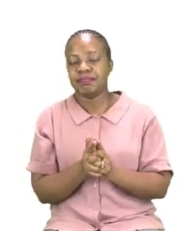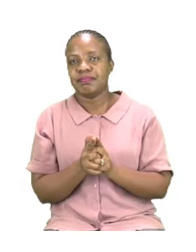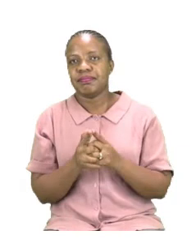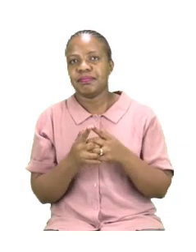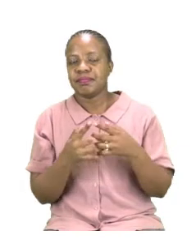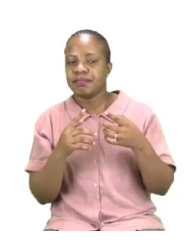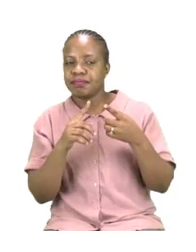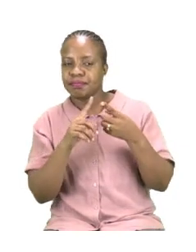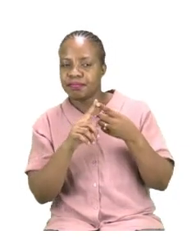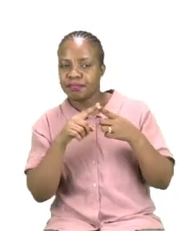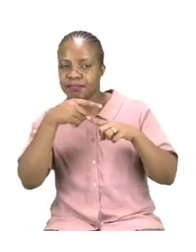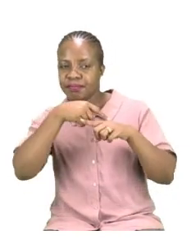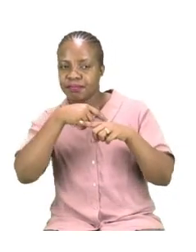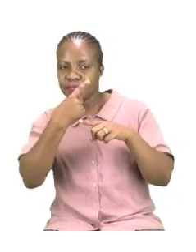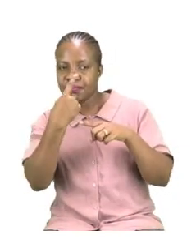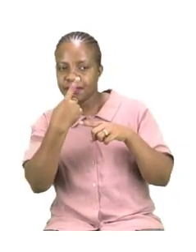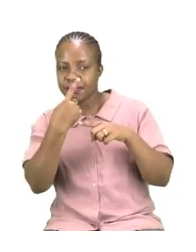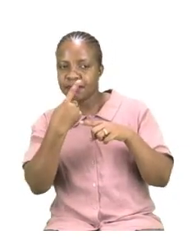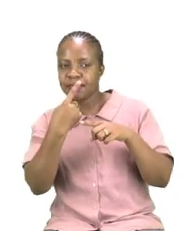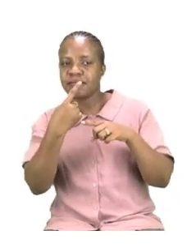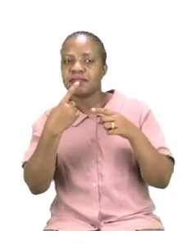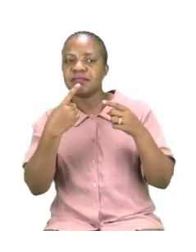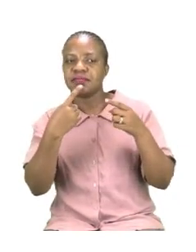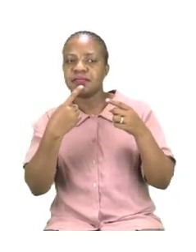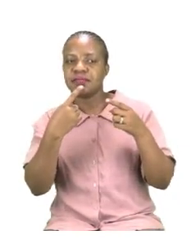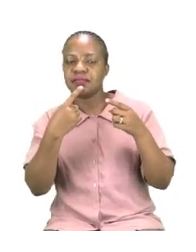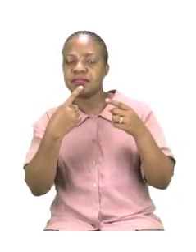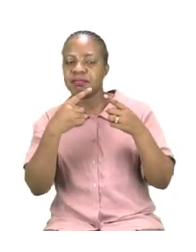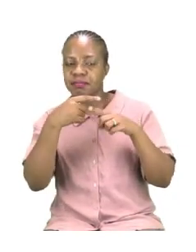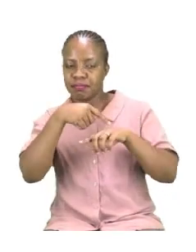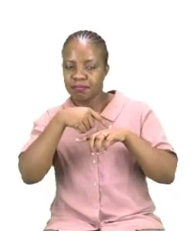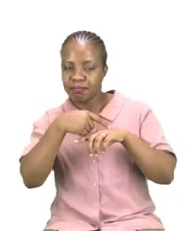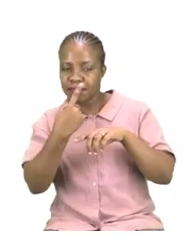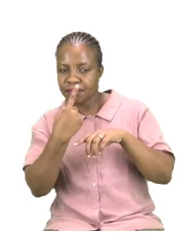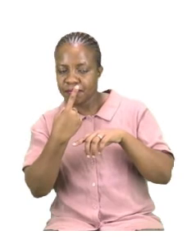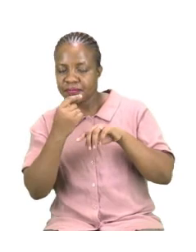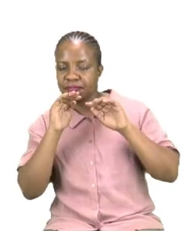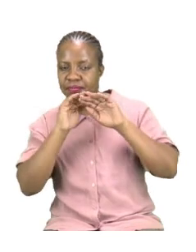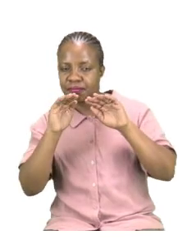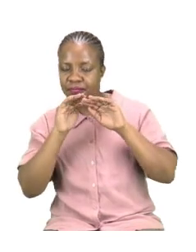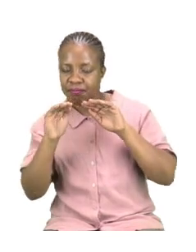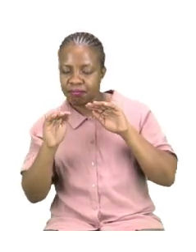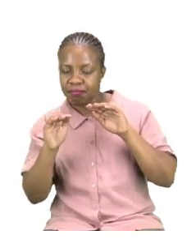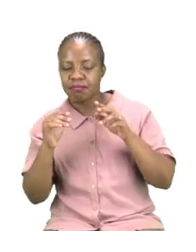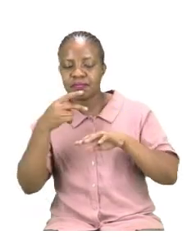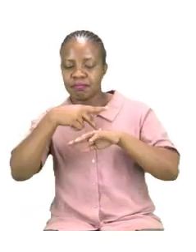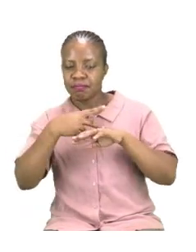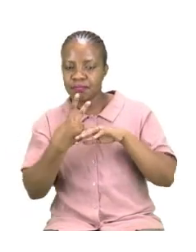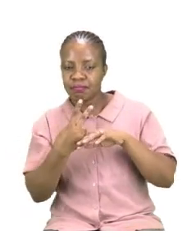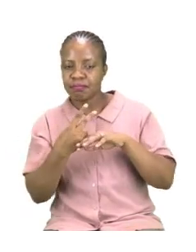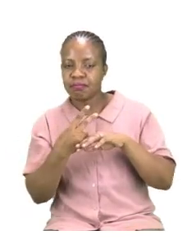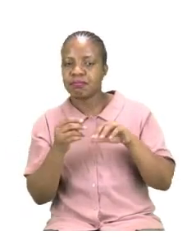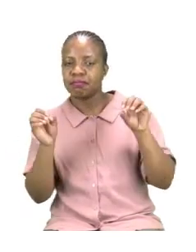Monday she goes for swimming and then Tuesdays she does not go for swimming. Wednesdays she goes